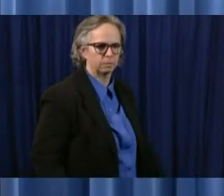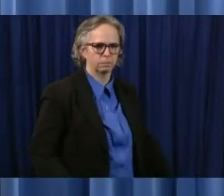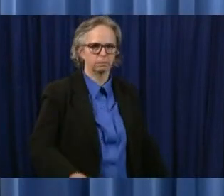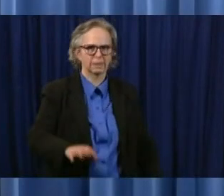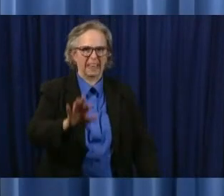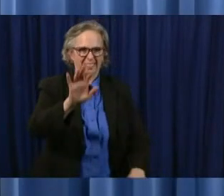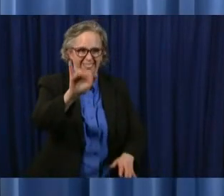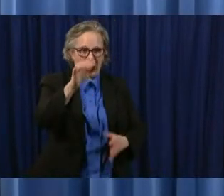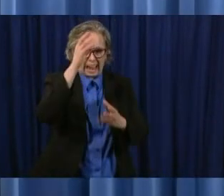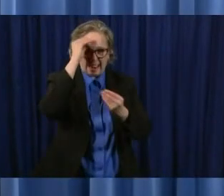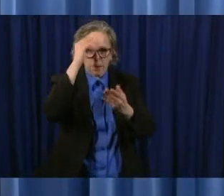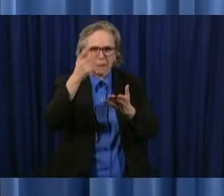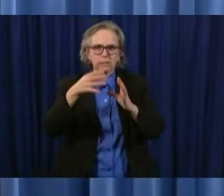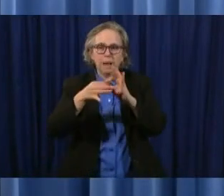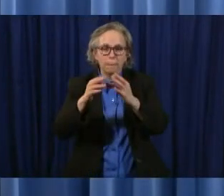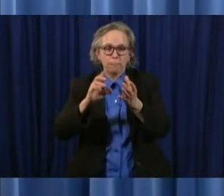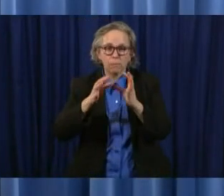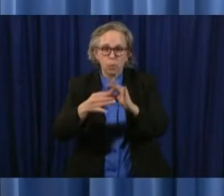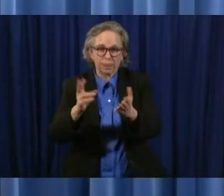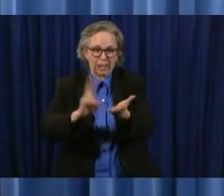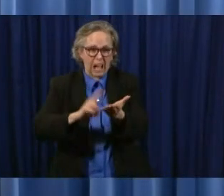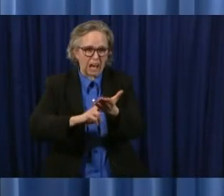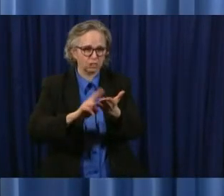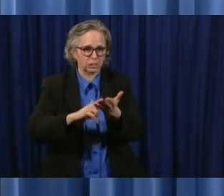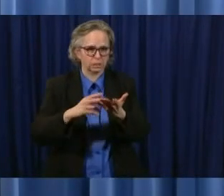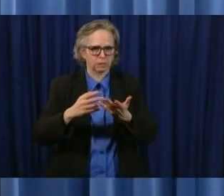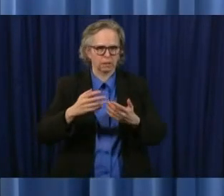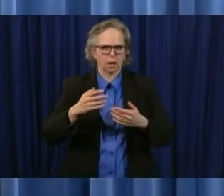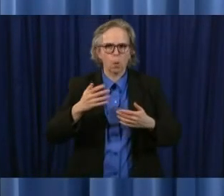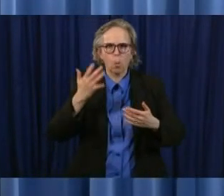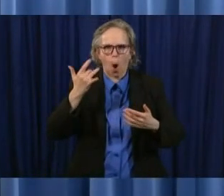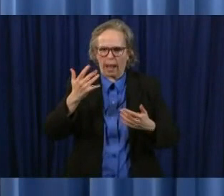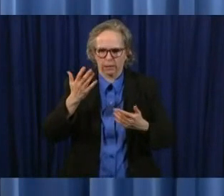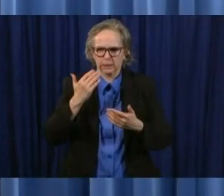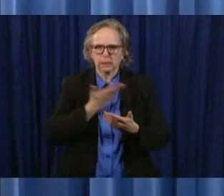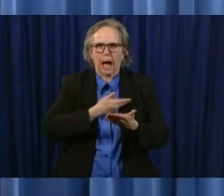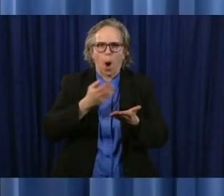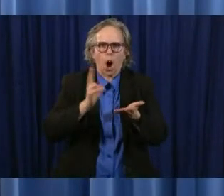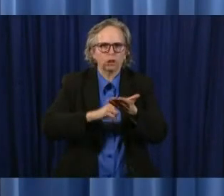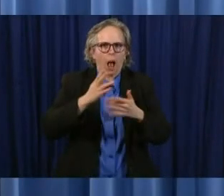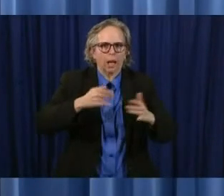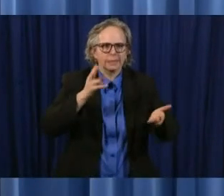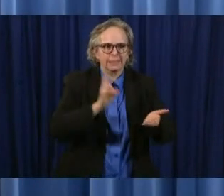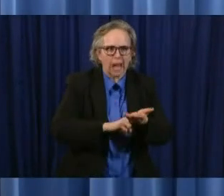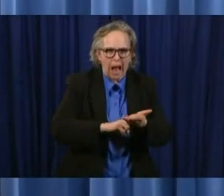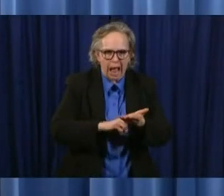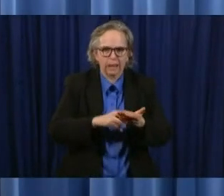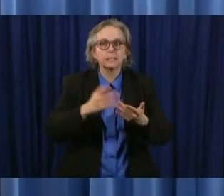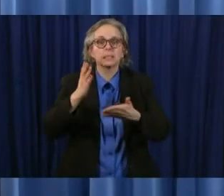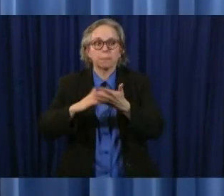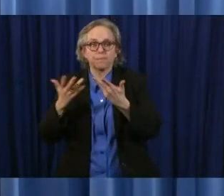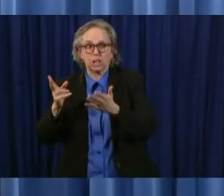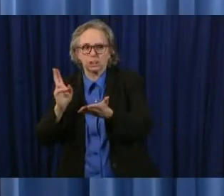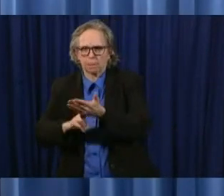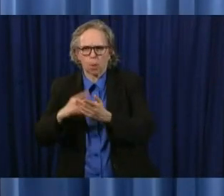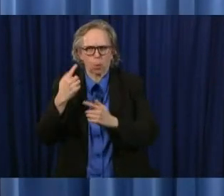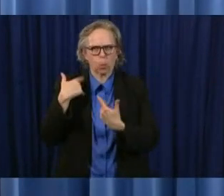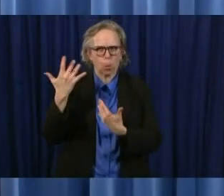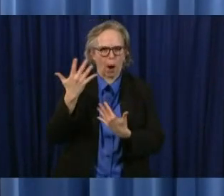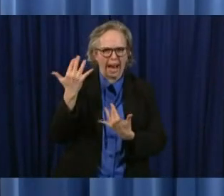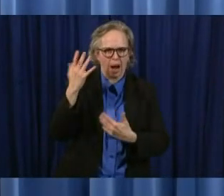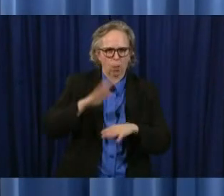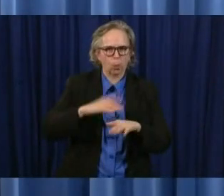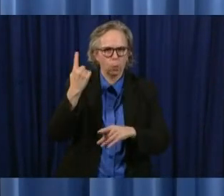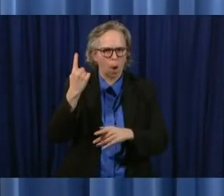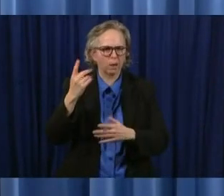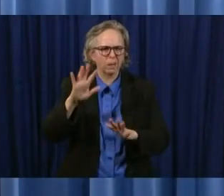certainly understanding i think uh maybe some of them have been signed i think one of them may not be but we'll certainly get those out those are public